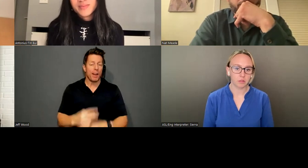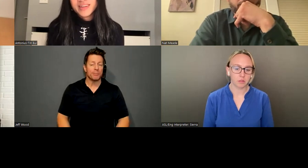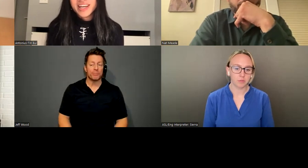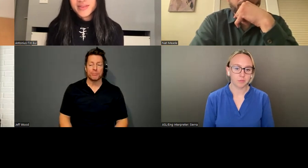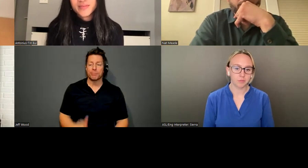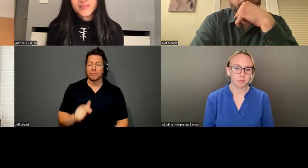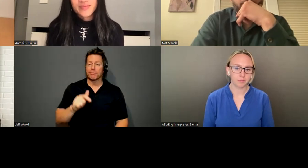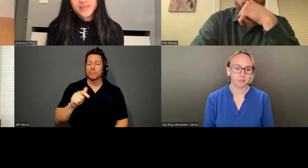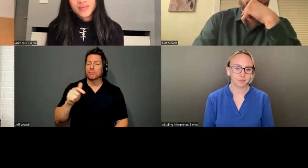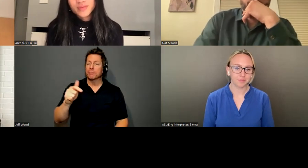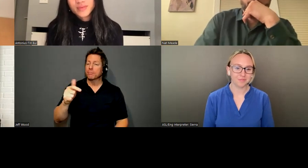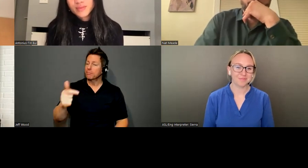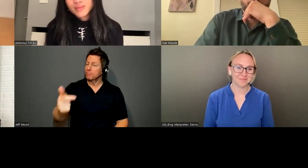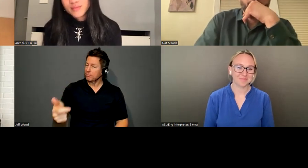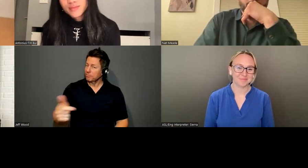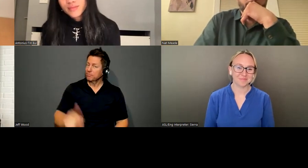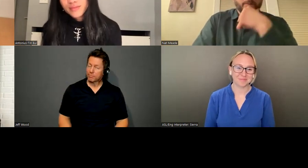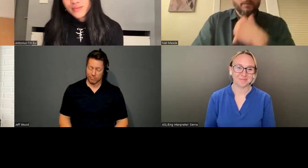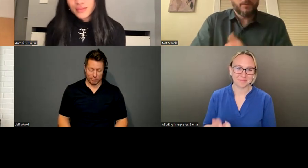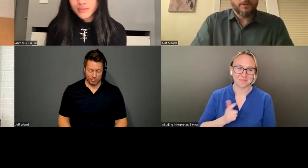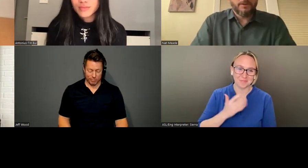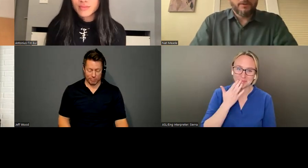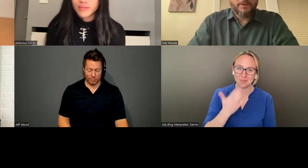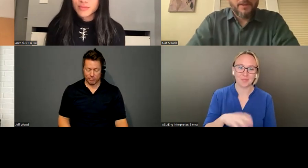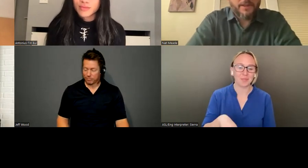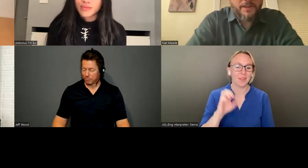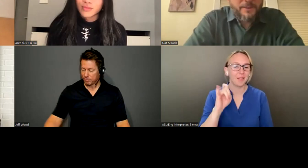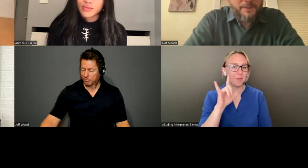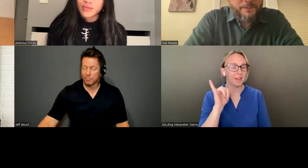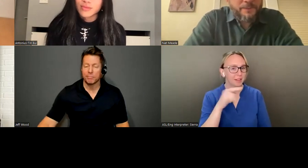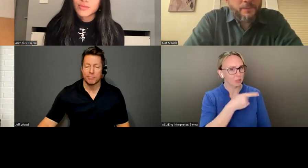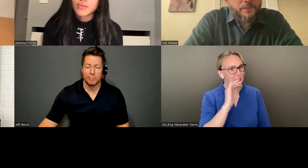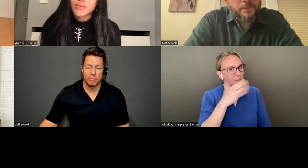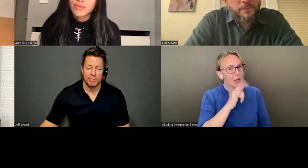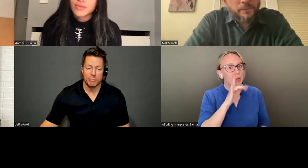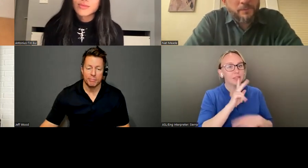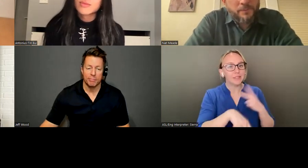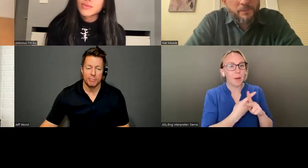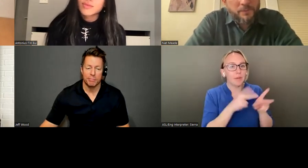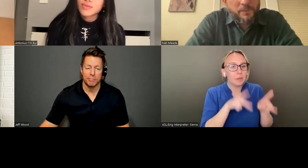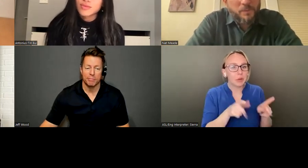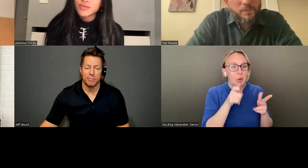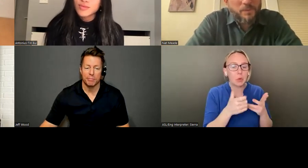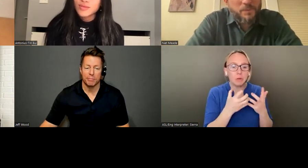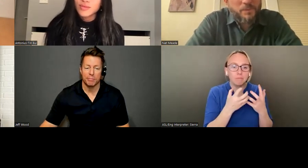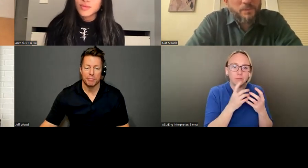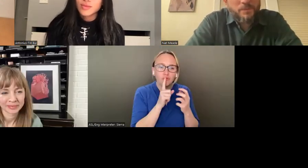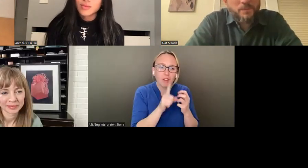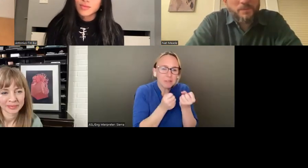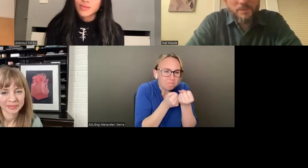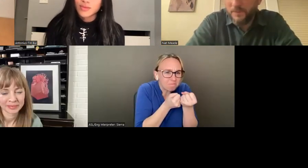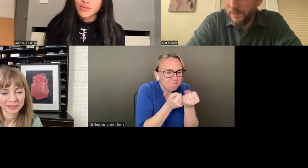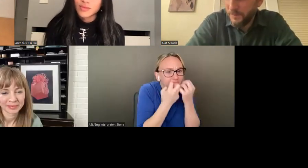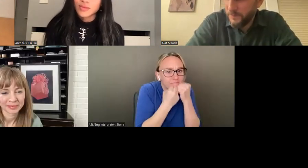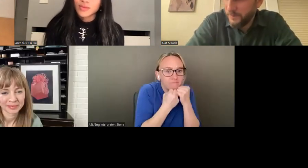You seem like the type of person who tends to, you nurture relationships. Is that true? Like the first thing you